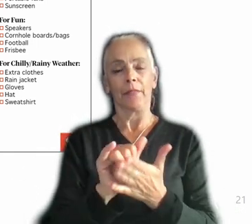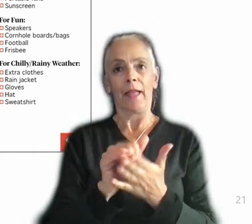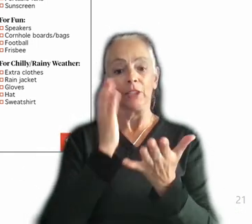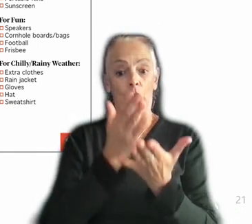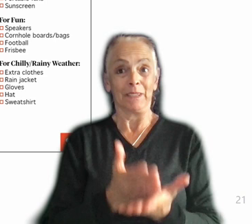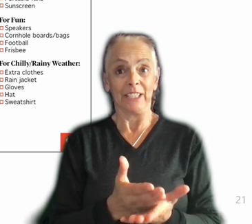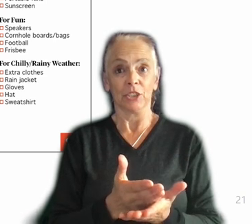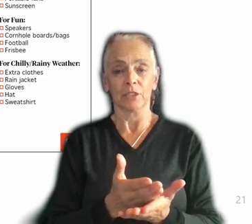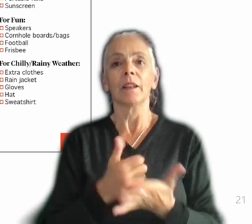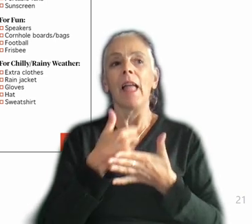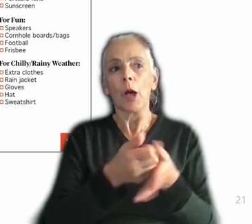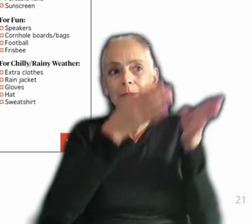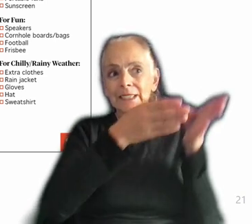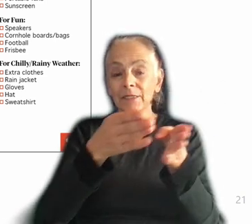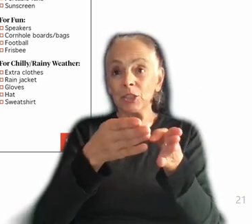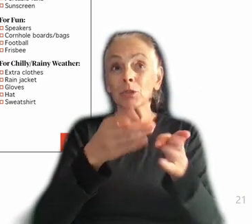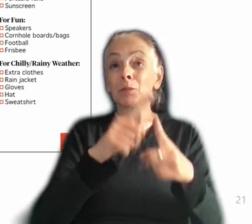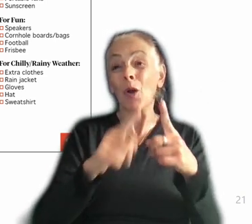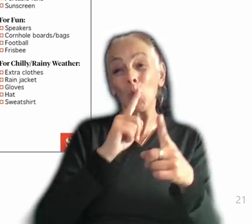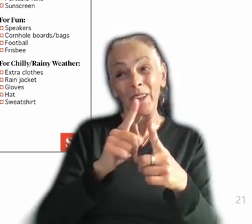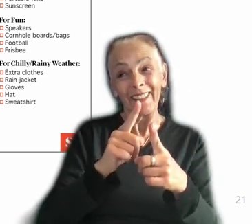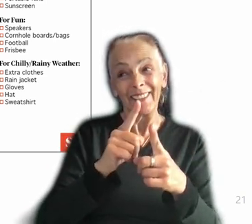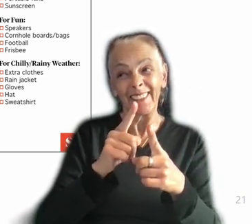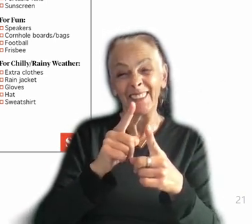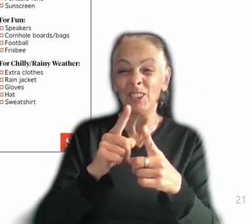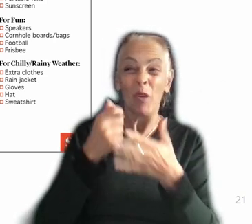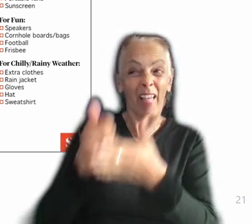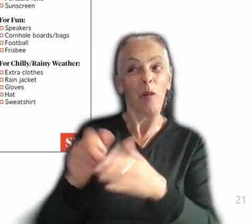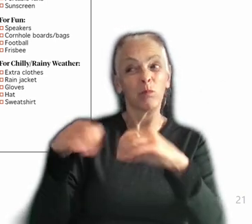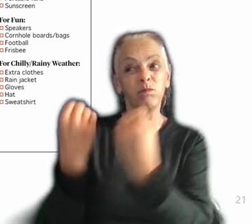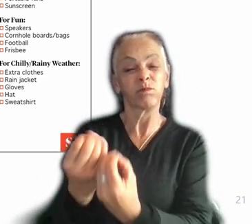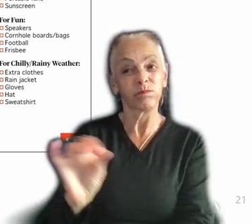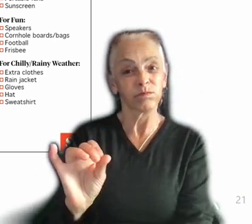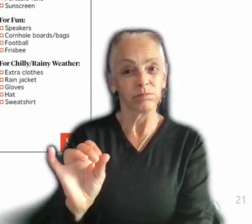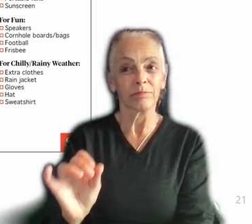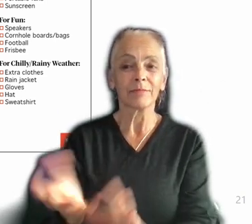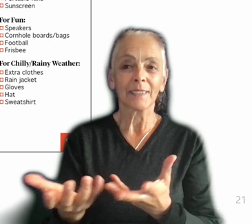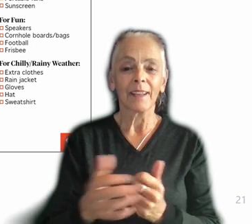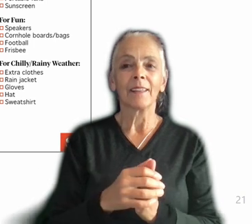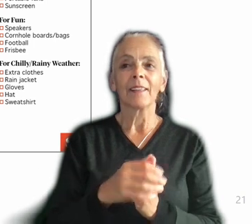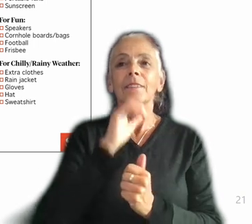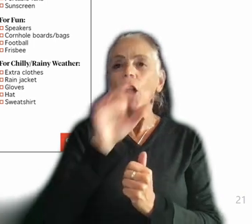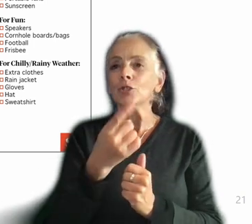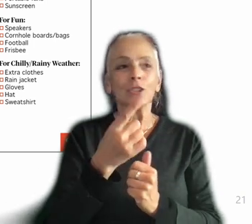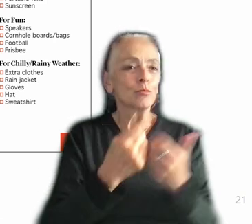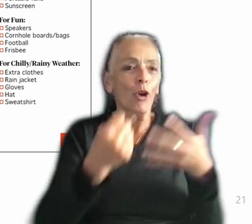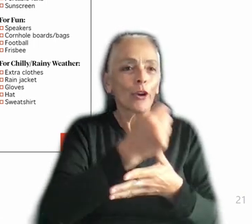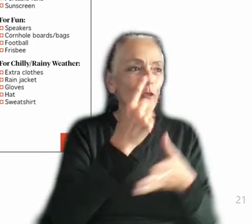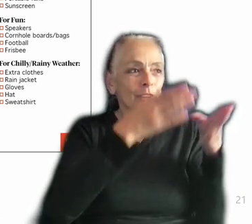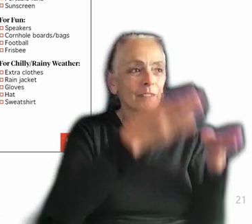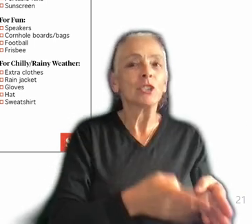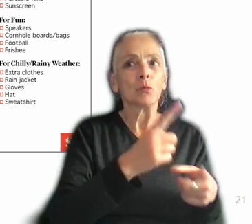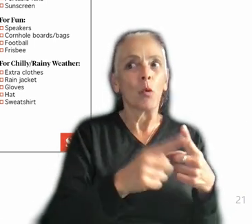individuals in the end, what you're helping really is your organization all up. So this is a priority not necessarily for the individual, but rather for the